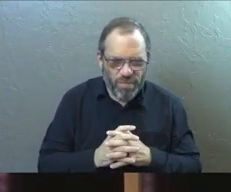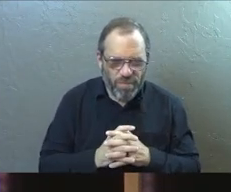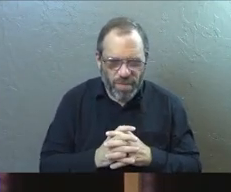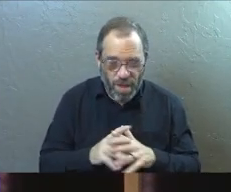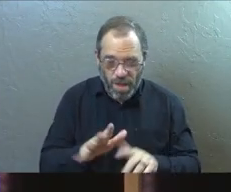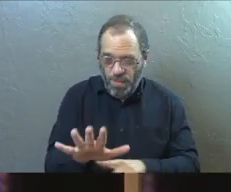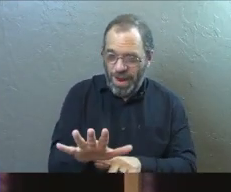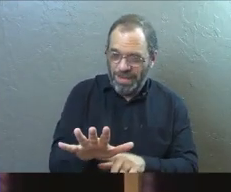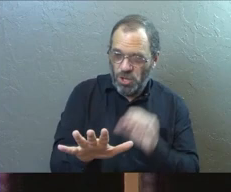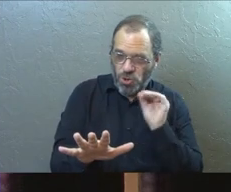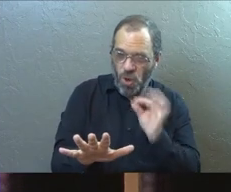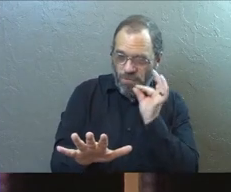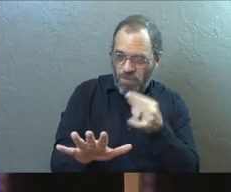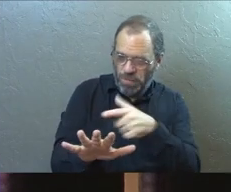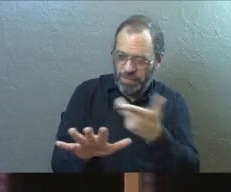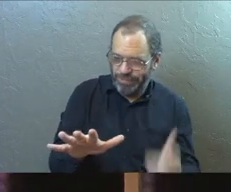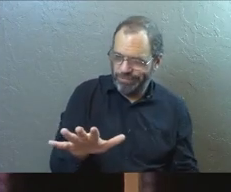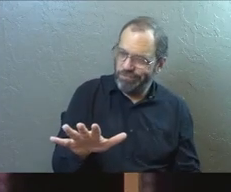Branches with no fruit.